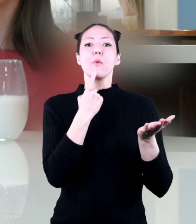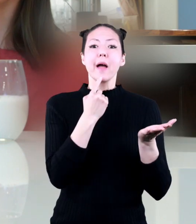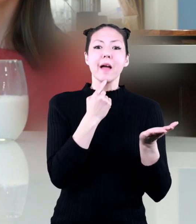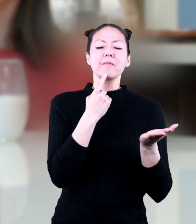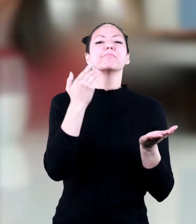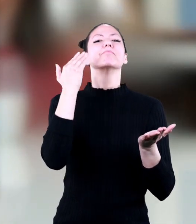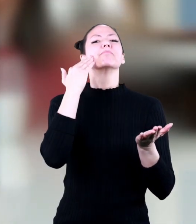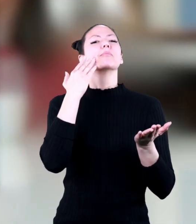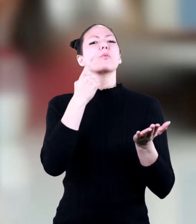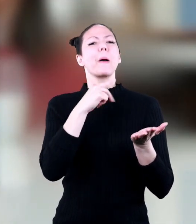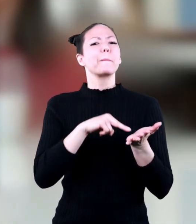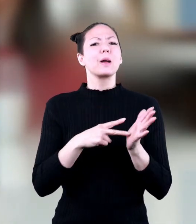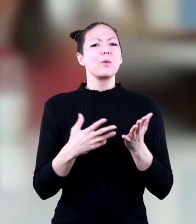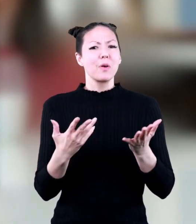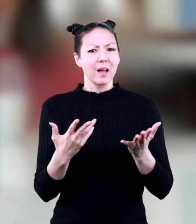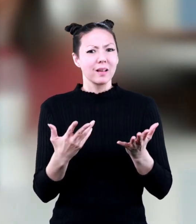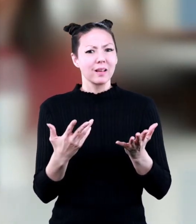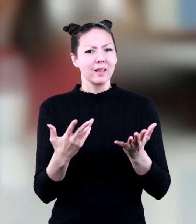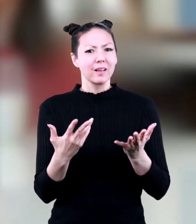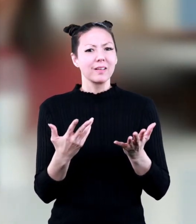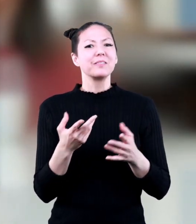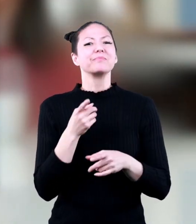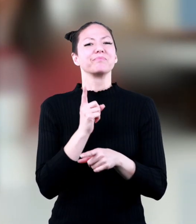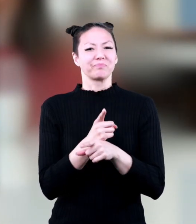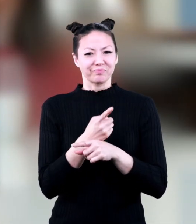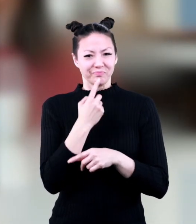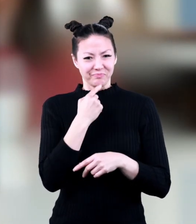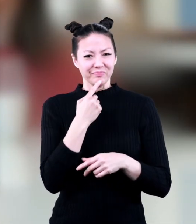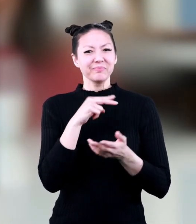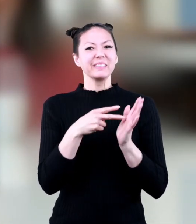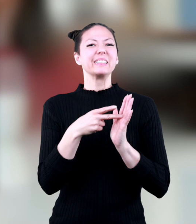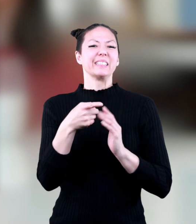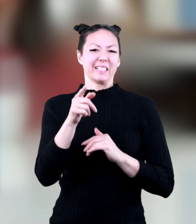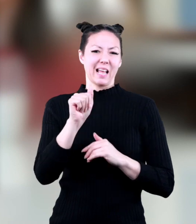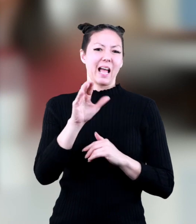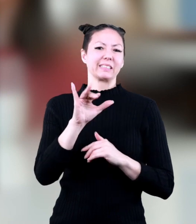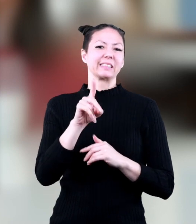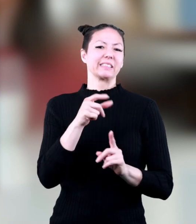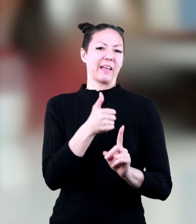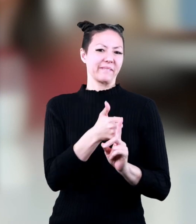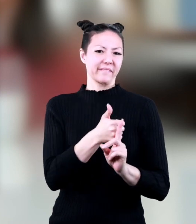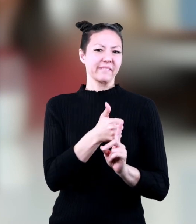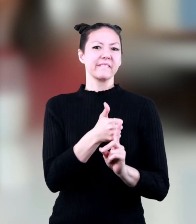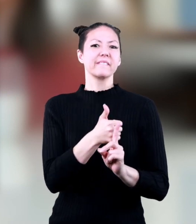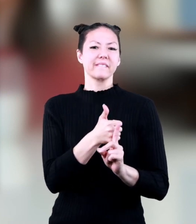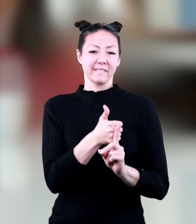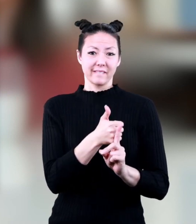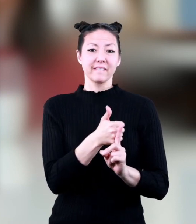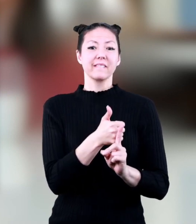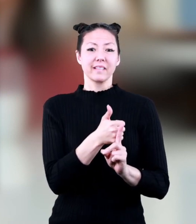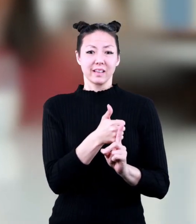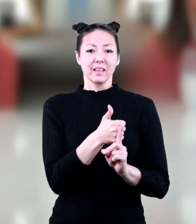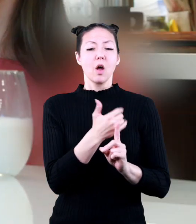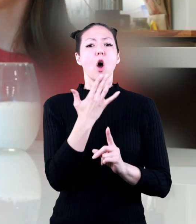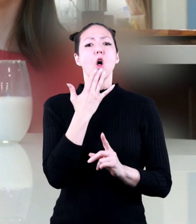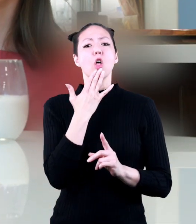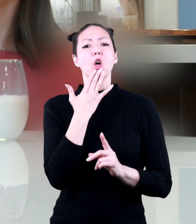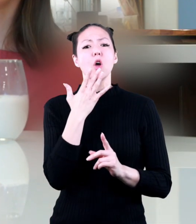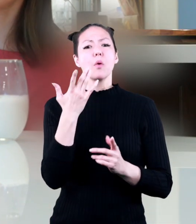and what does the red mean that is right red means that the substance is an acid